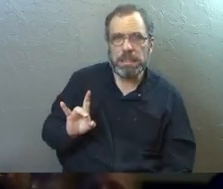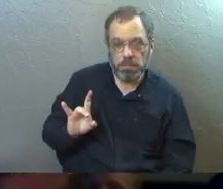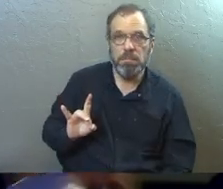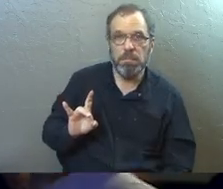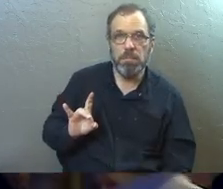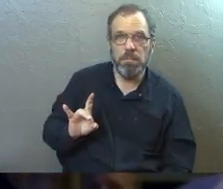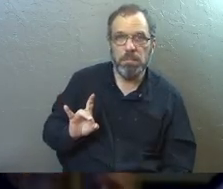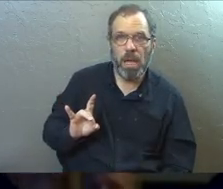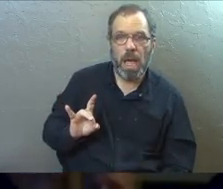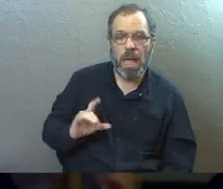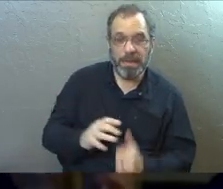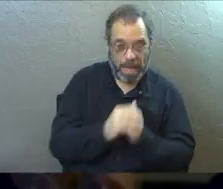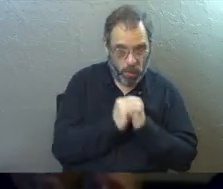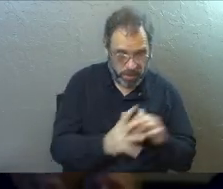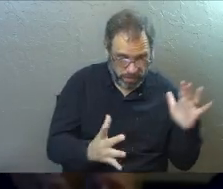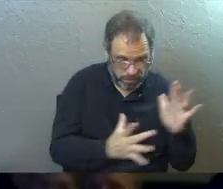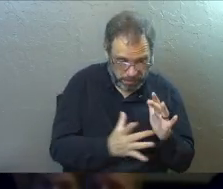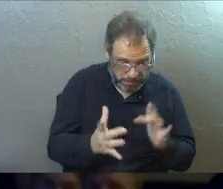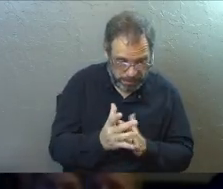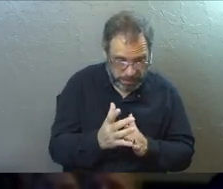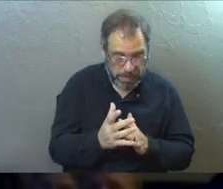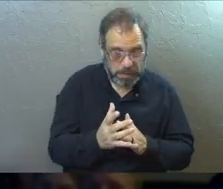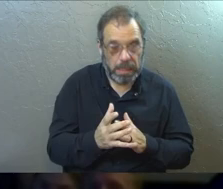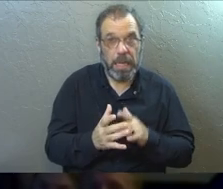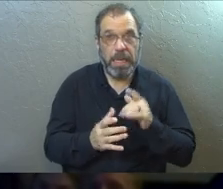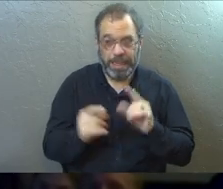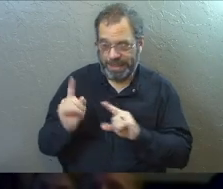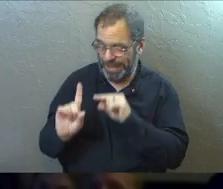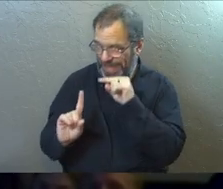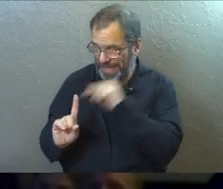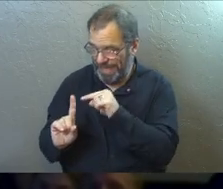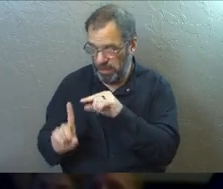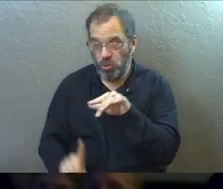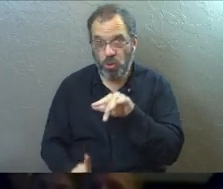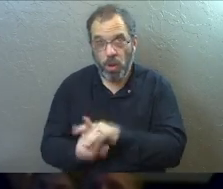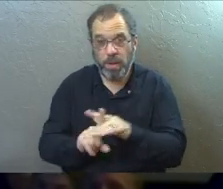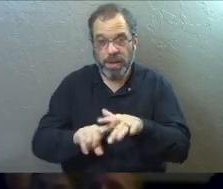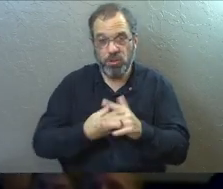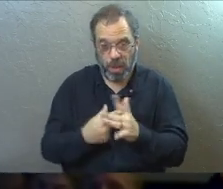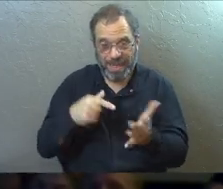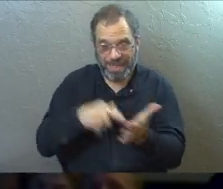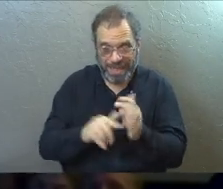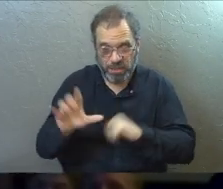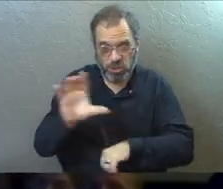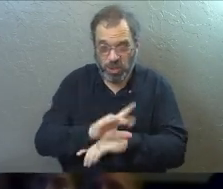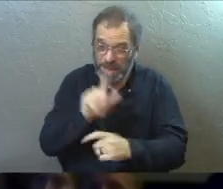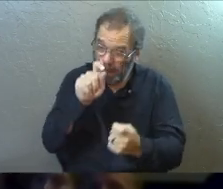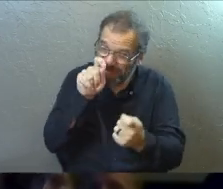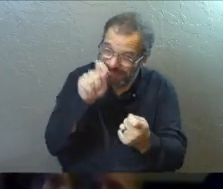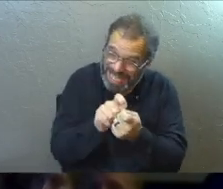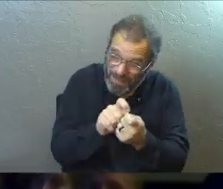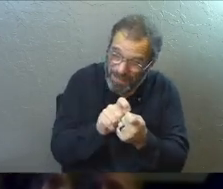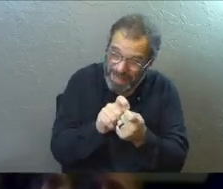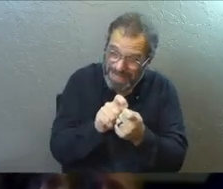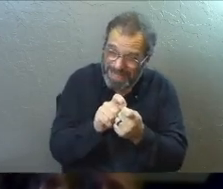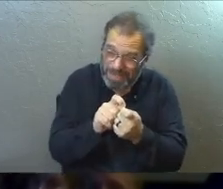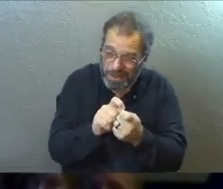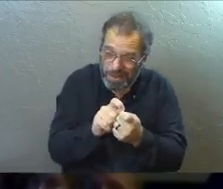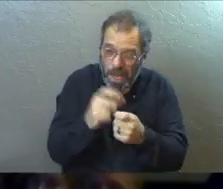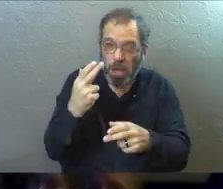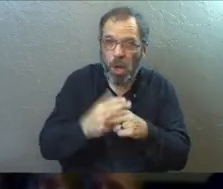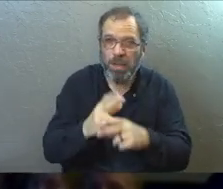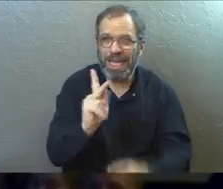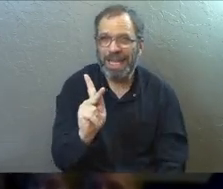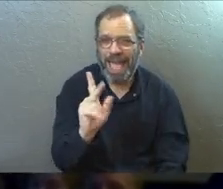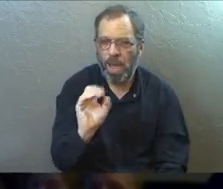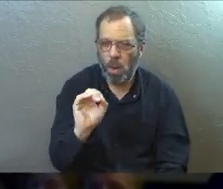They're worshiping Jesus today. And they say he's the one who came and started this church, specifically the Coptics,